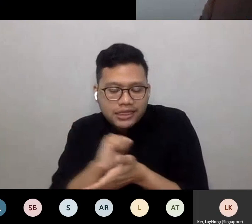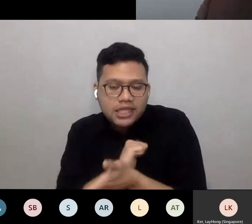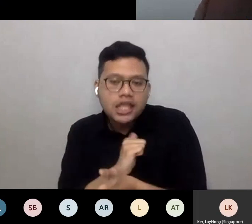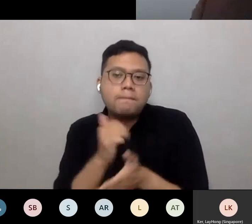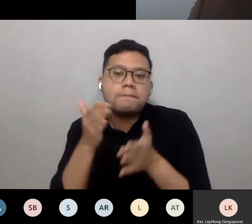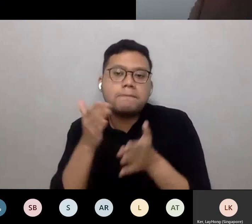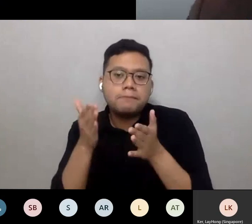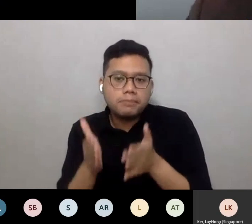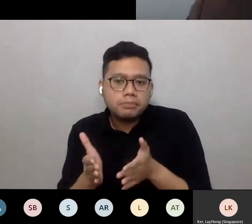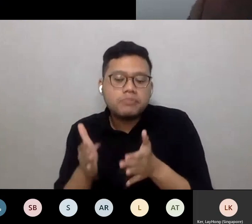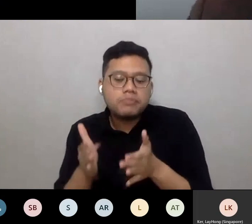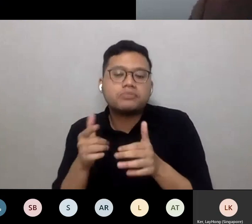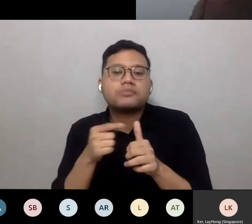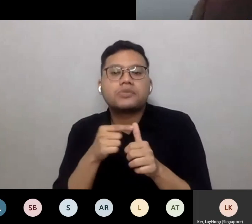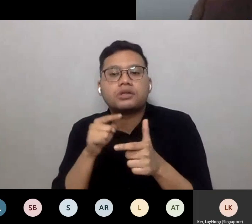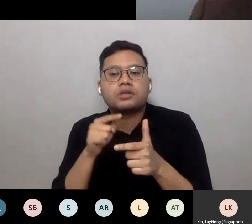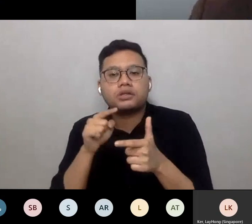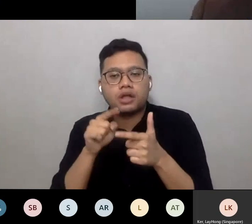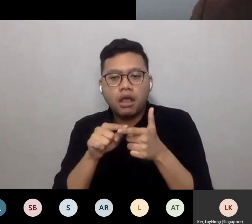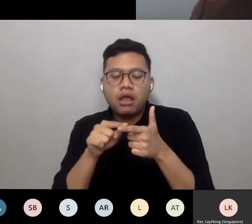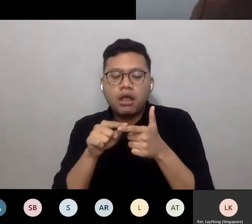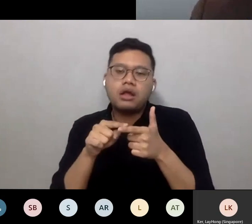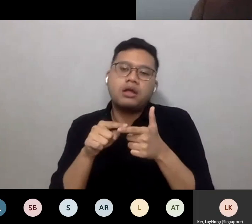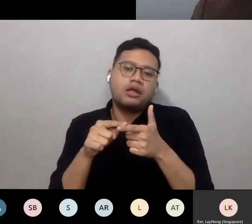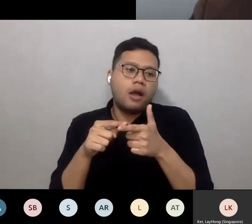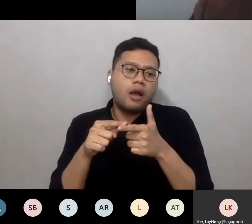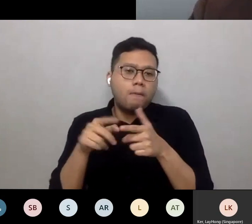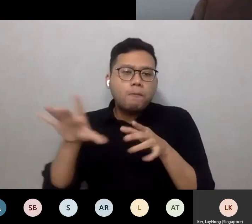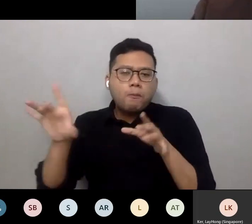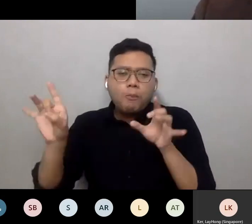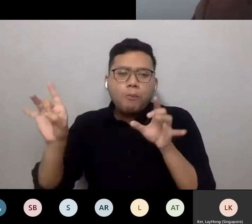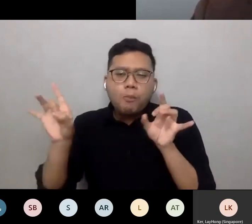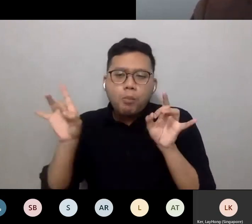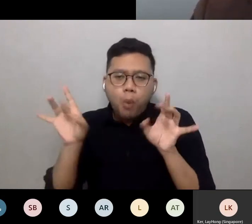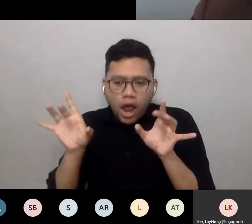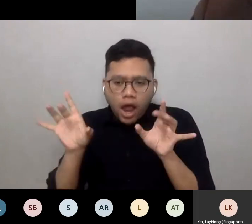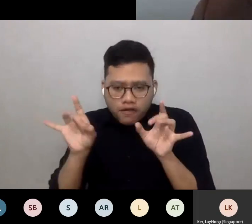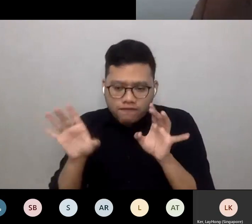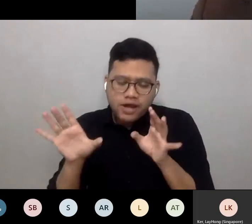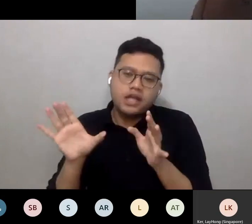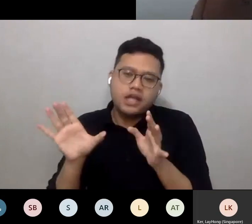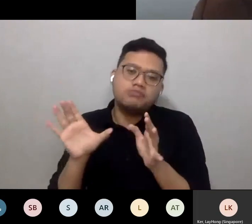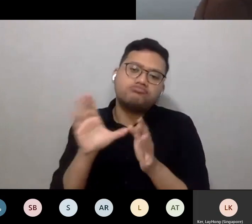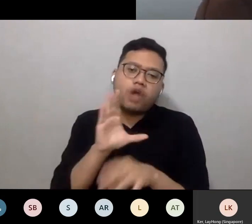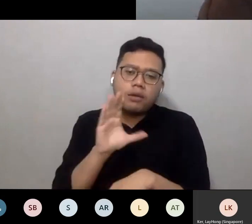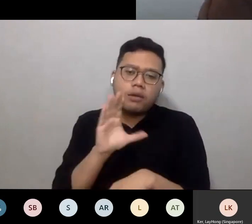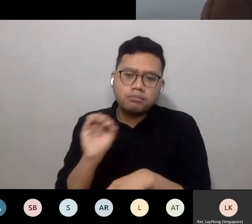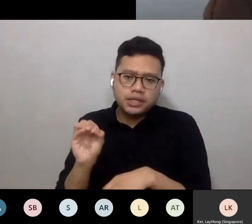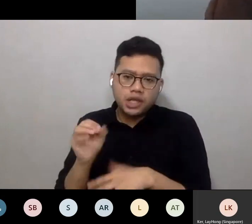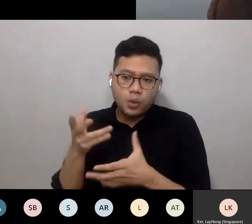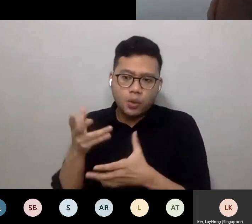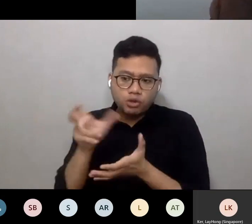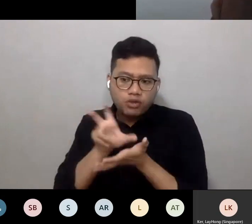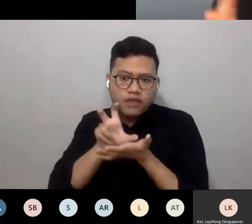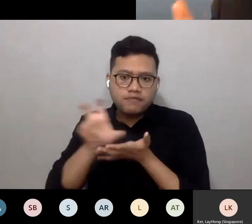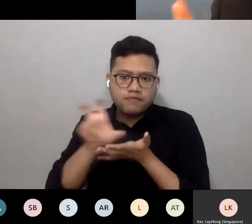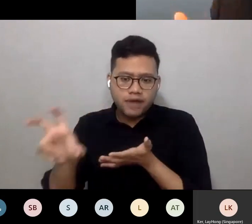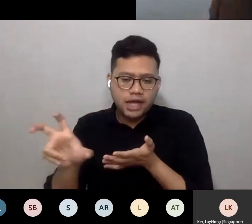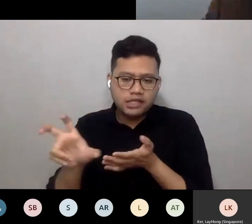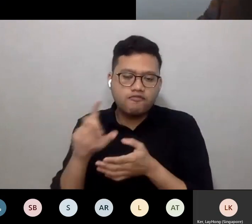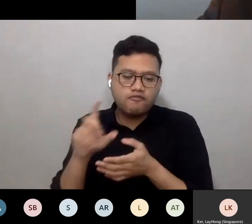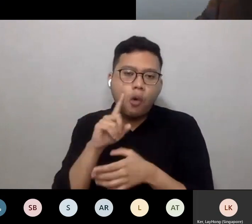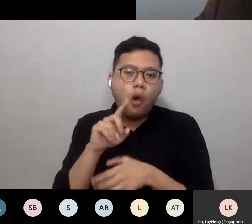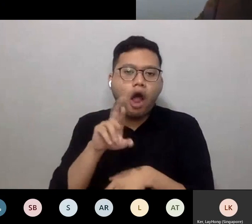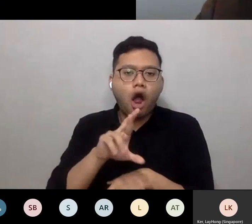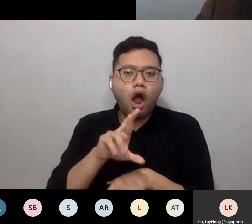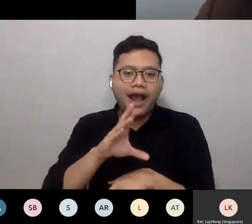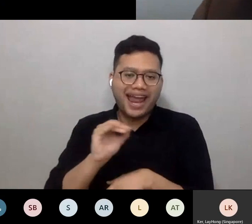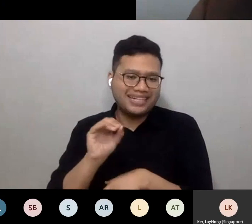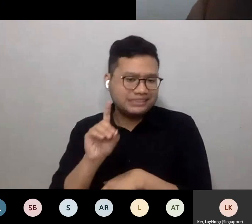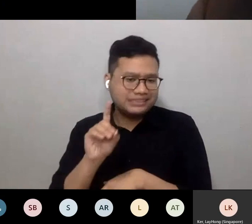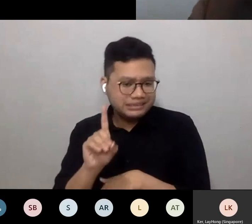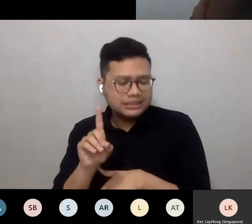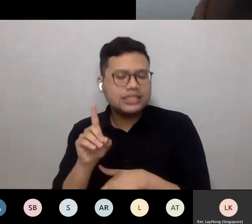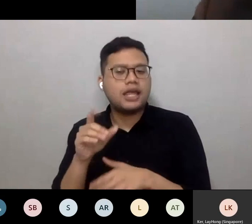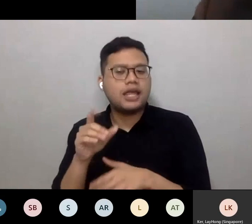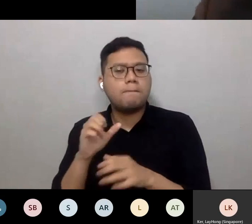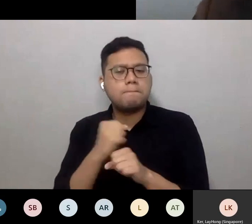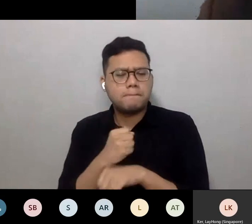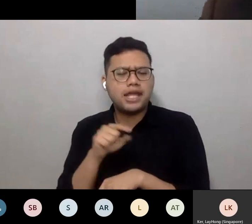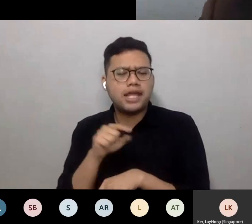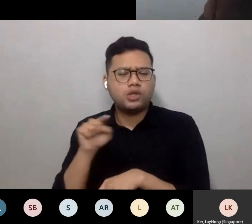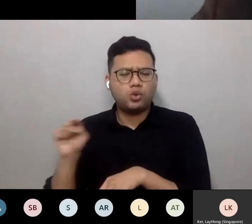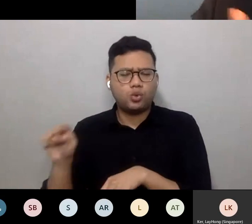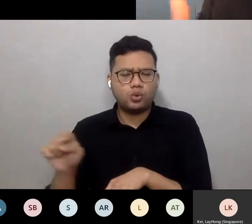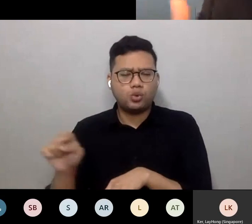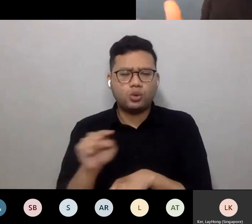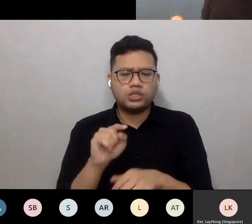and also private corporations who are willing to invest in R&D to be able to make those spaces better